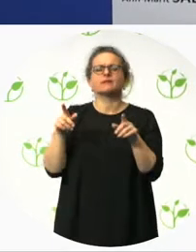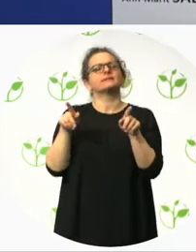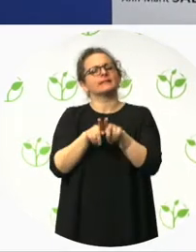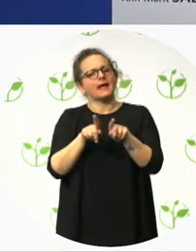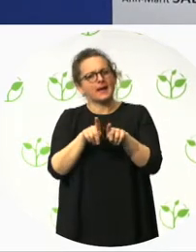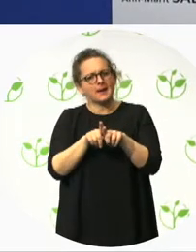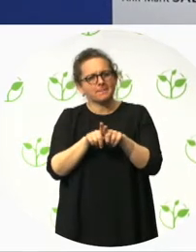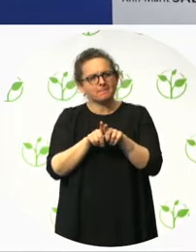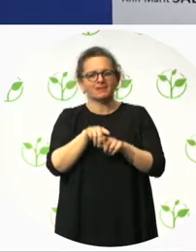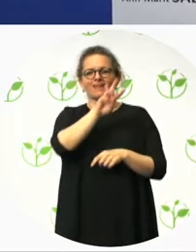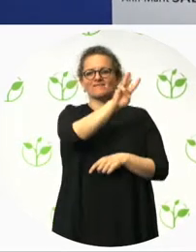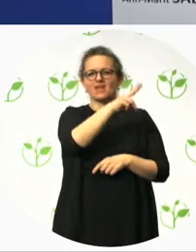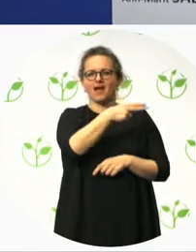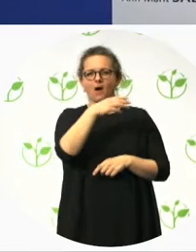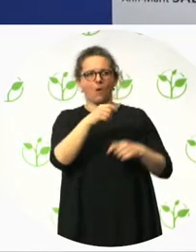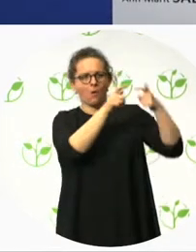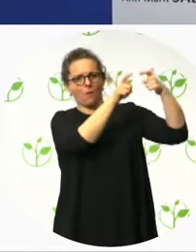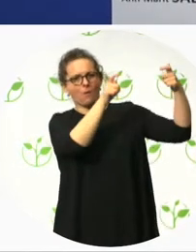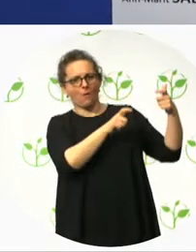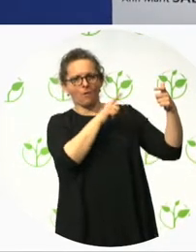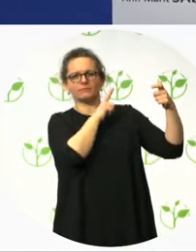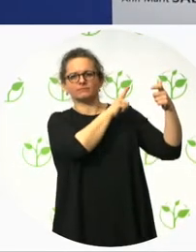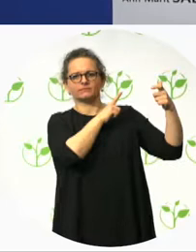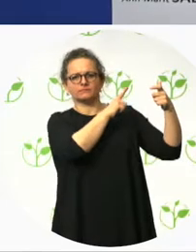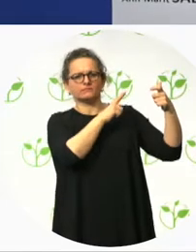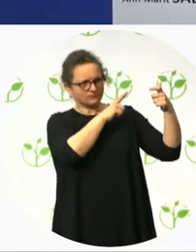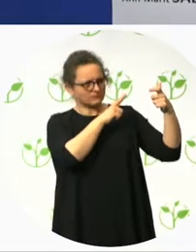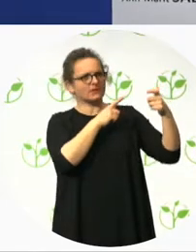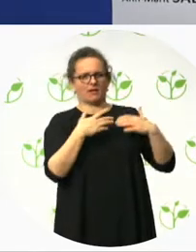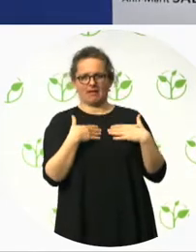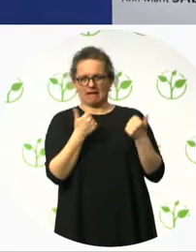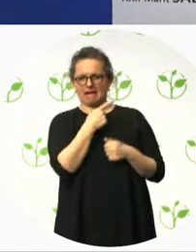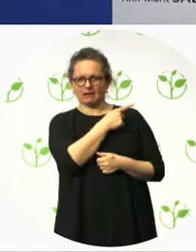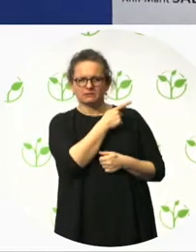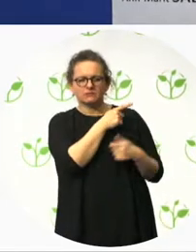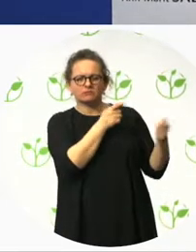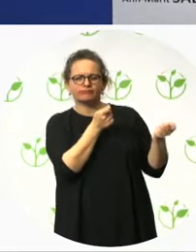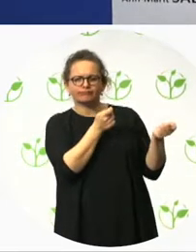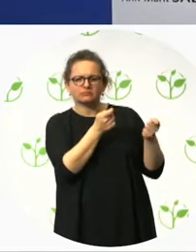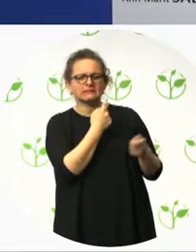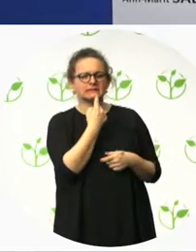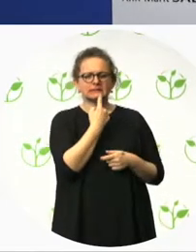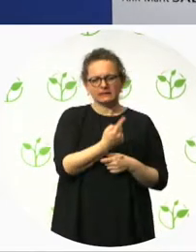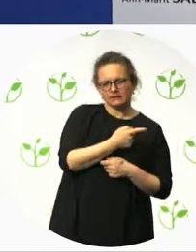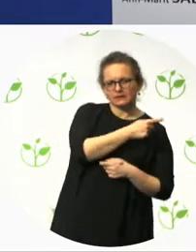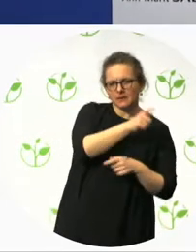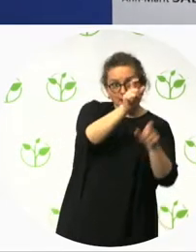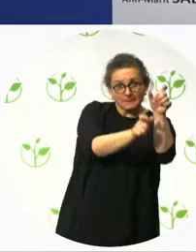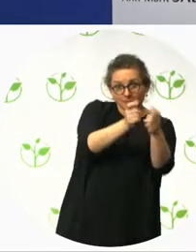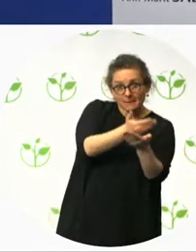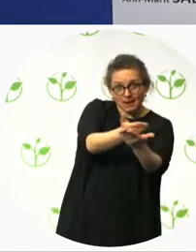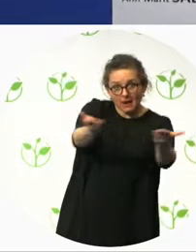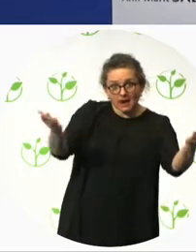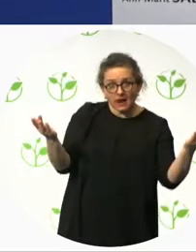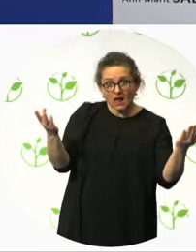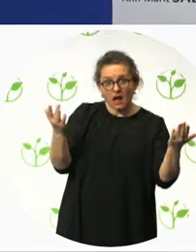Moving from accessibility, which is about access and usability of facilities for people with disabilities. To a universal